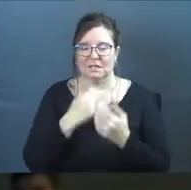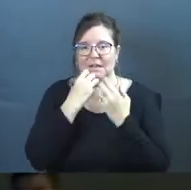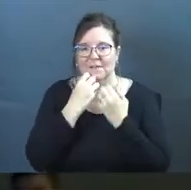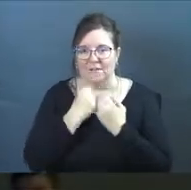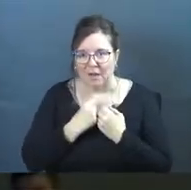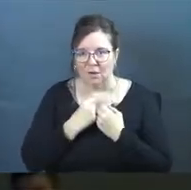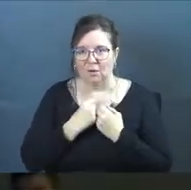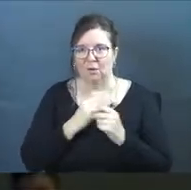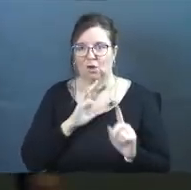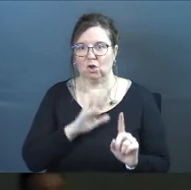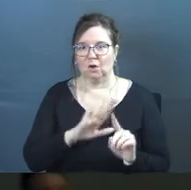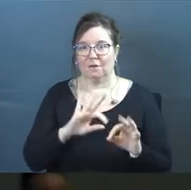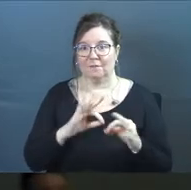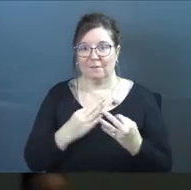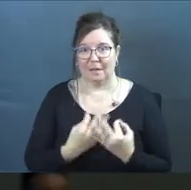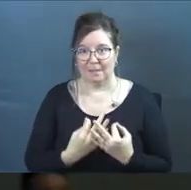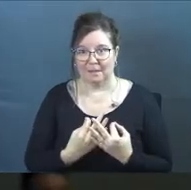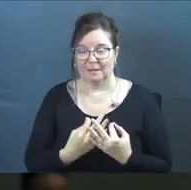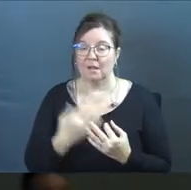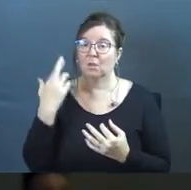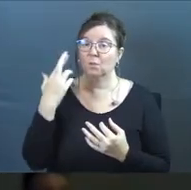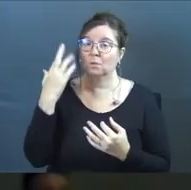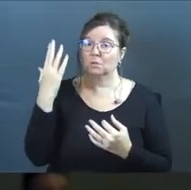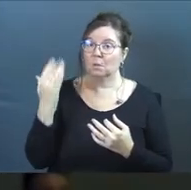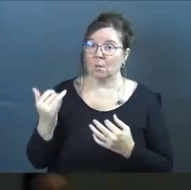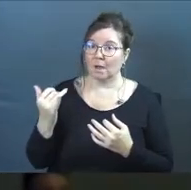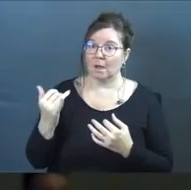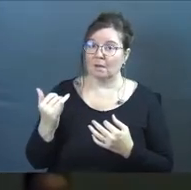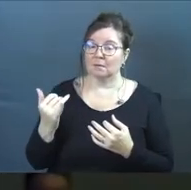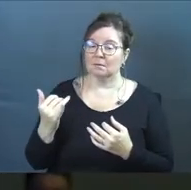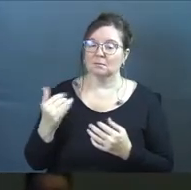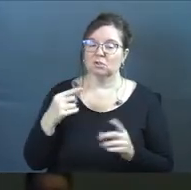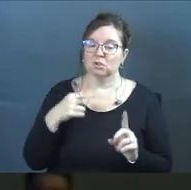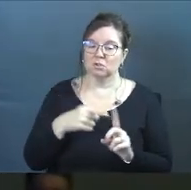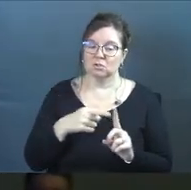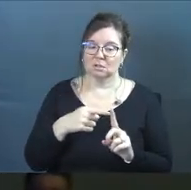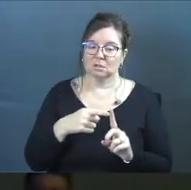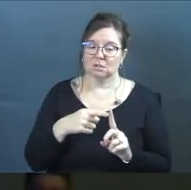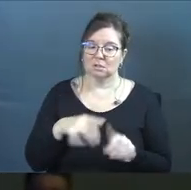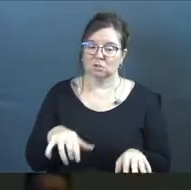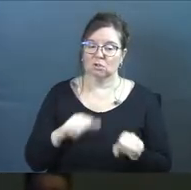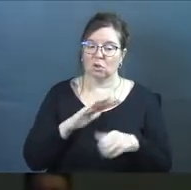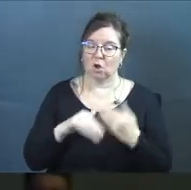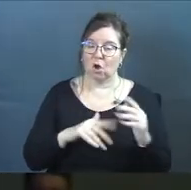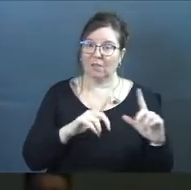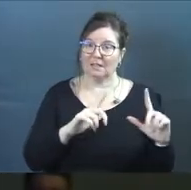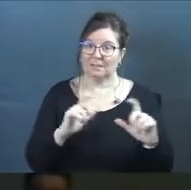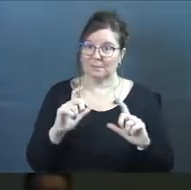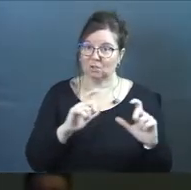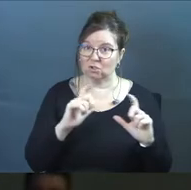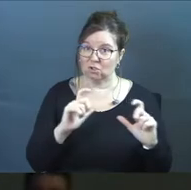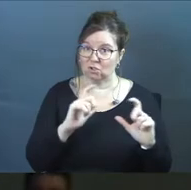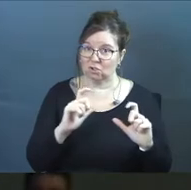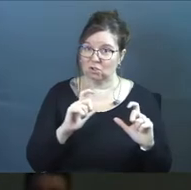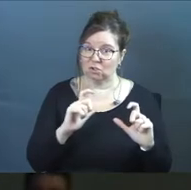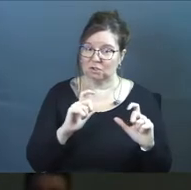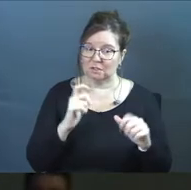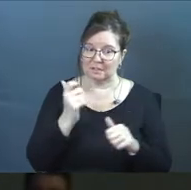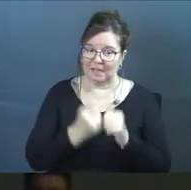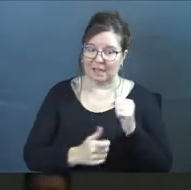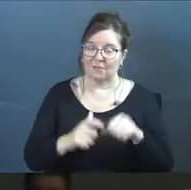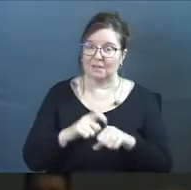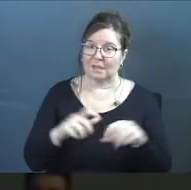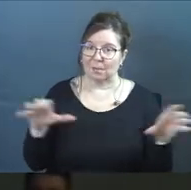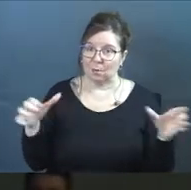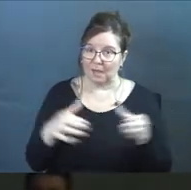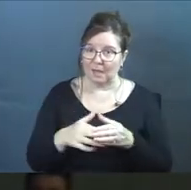valued her family. And the reason why she took all these pictures to every single